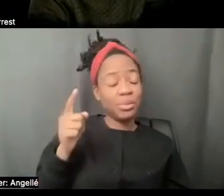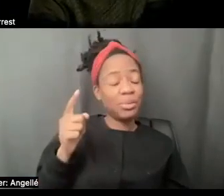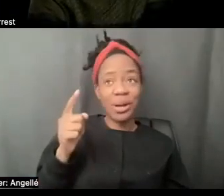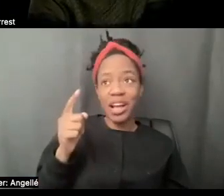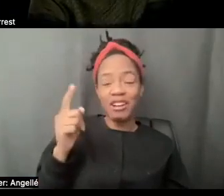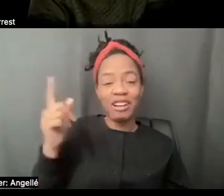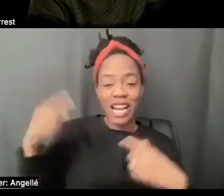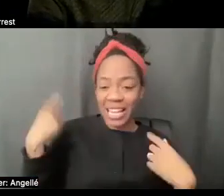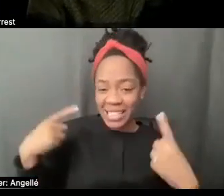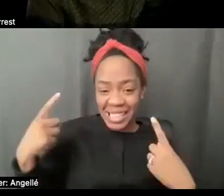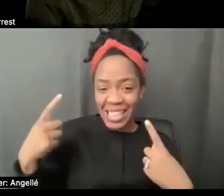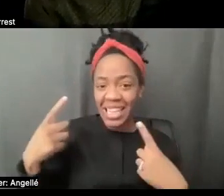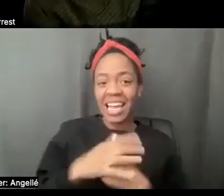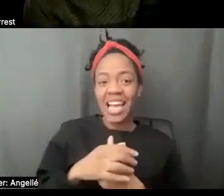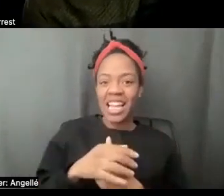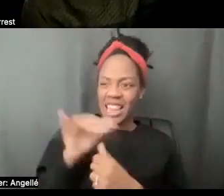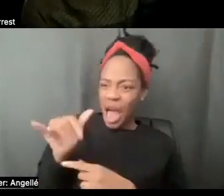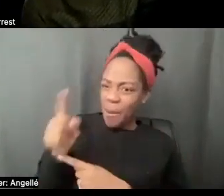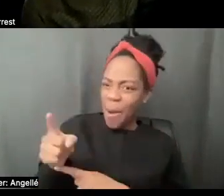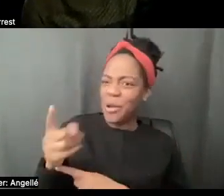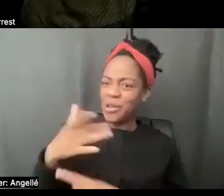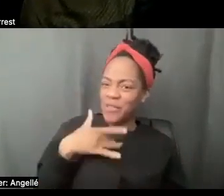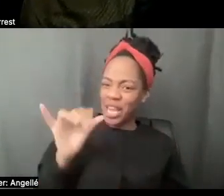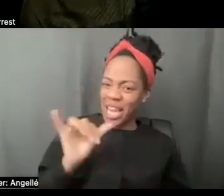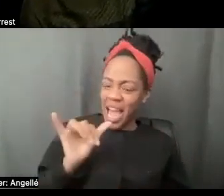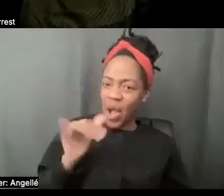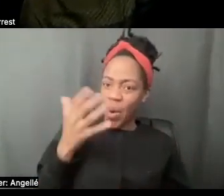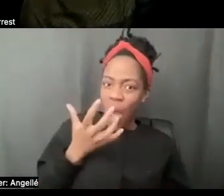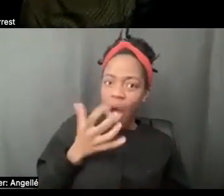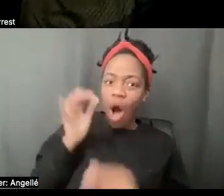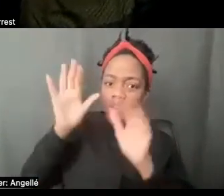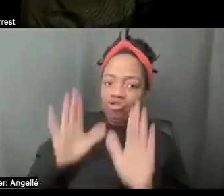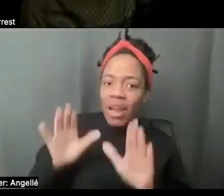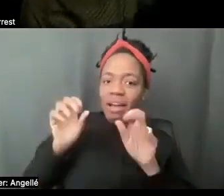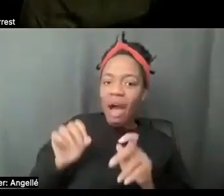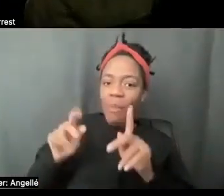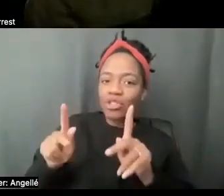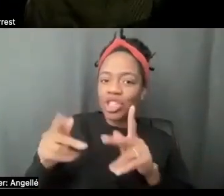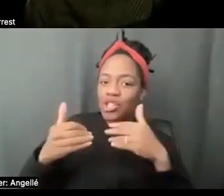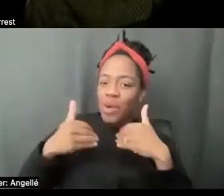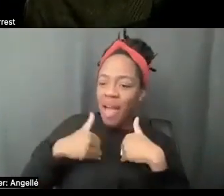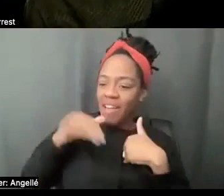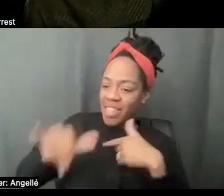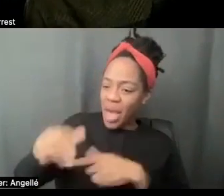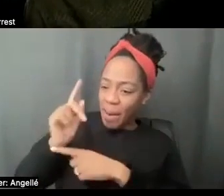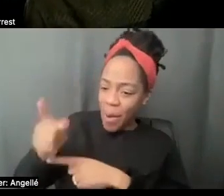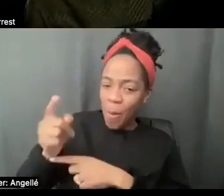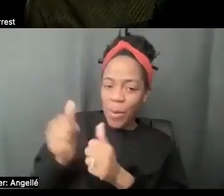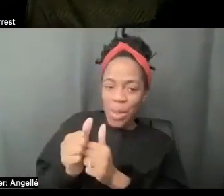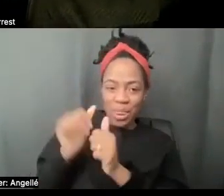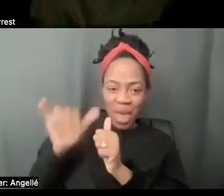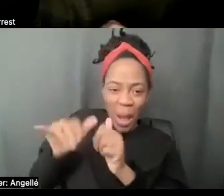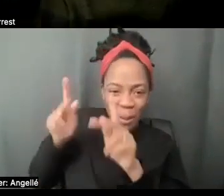moment where you're like, oh my gosh, I, it's what a great opportunity to have this moment with this person.